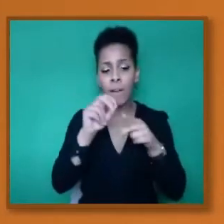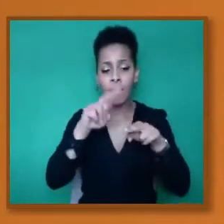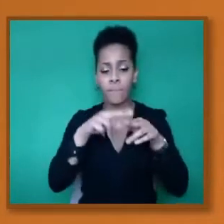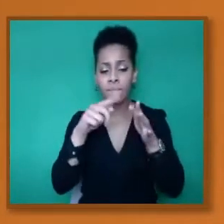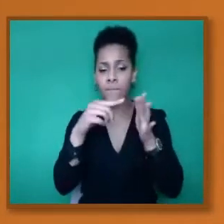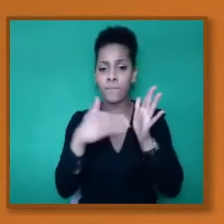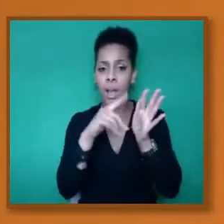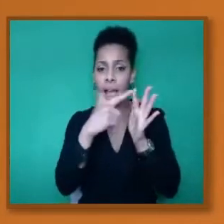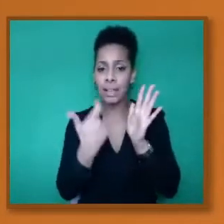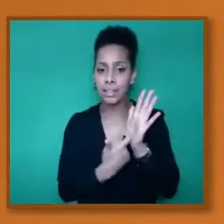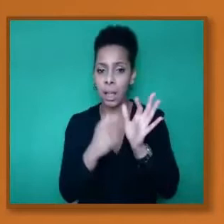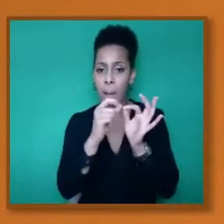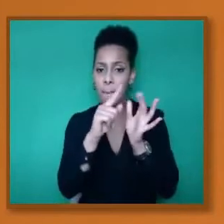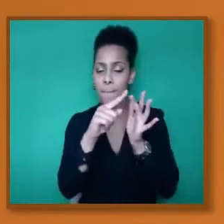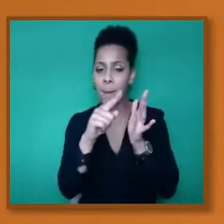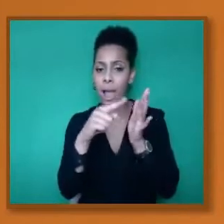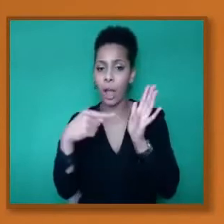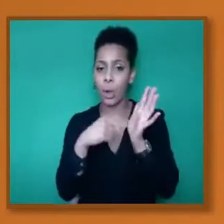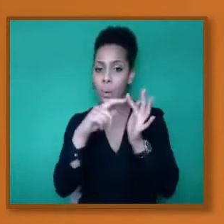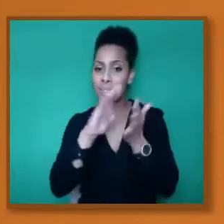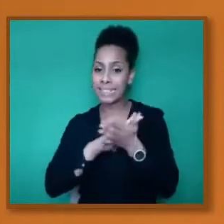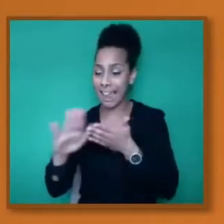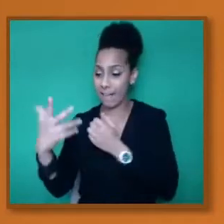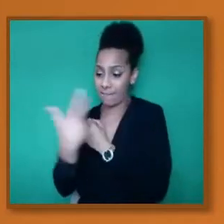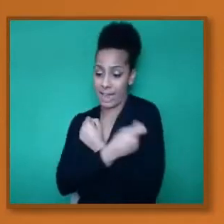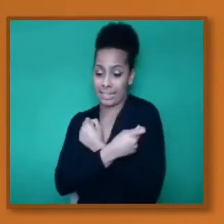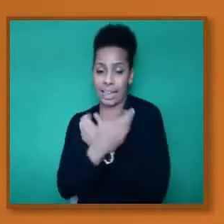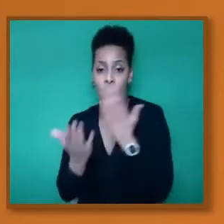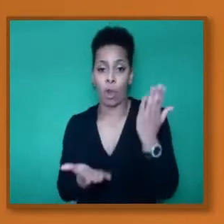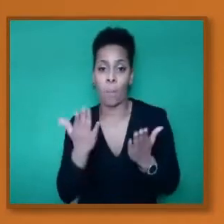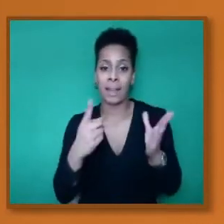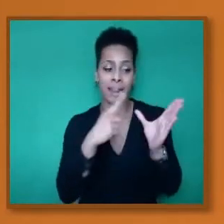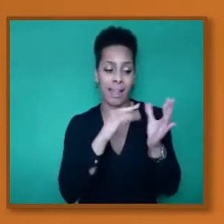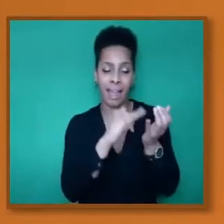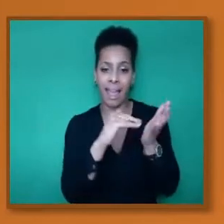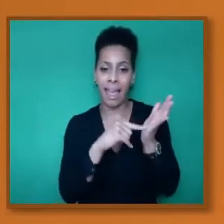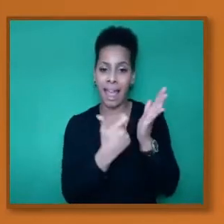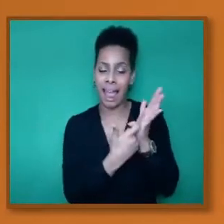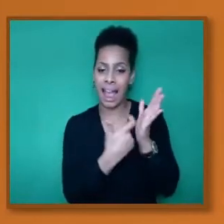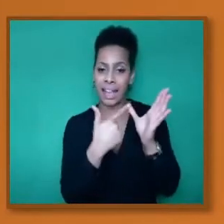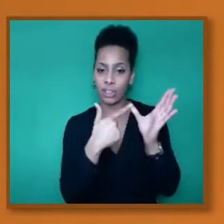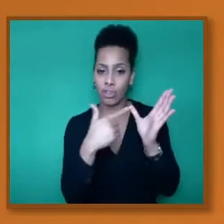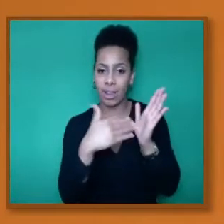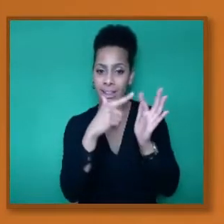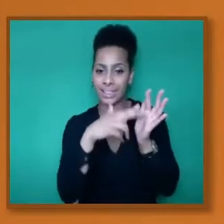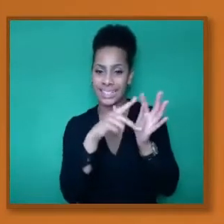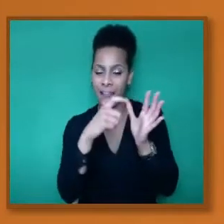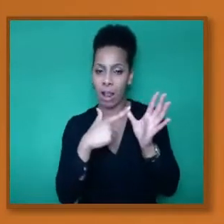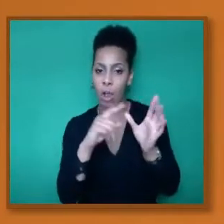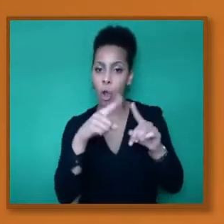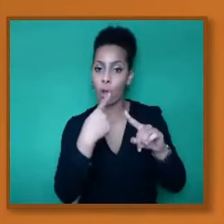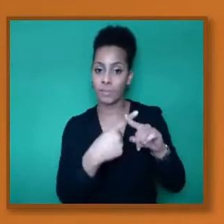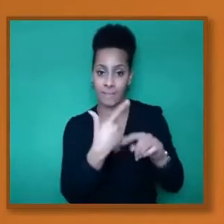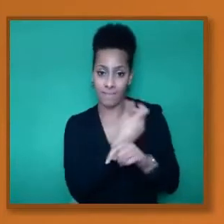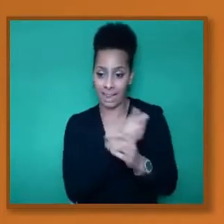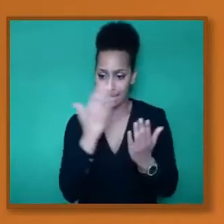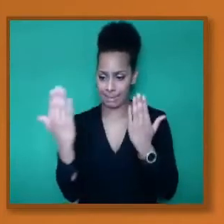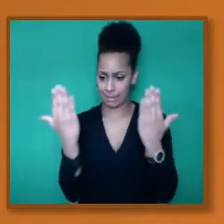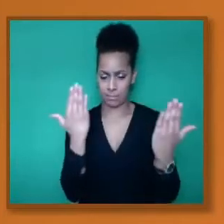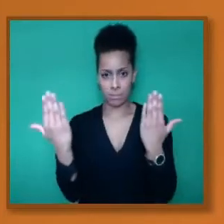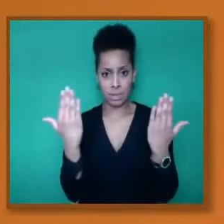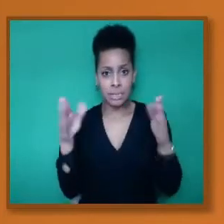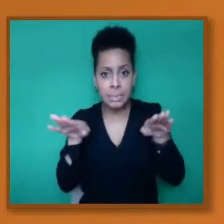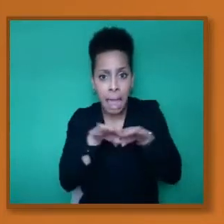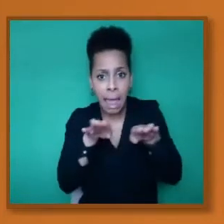differently to the Oxford-AstraZeneca vaccine? And what's the effectiveness of the it? What are the potential